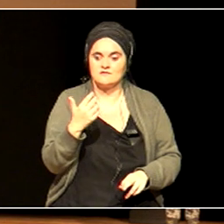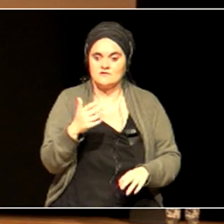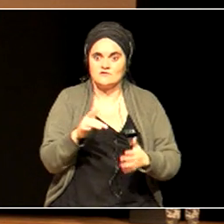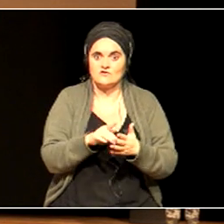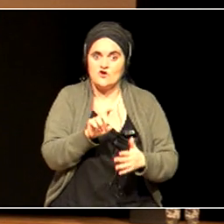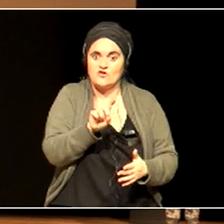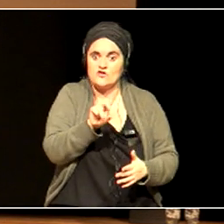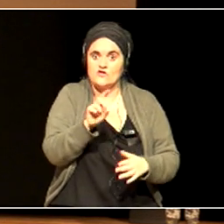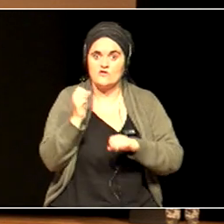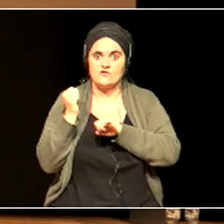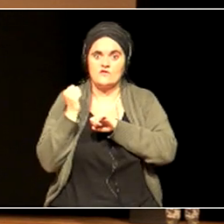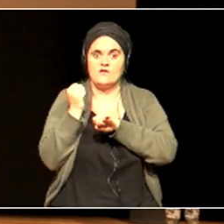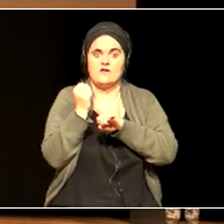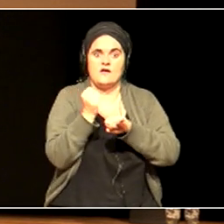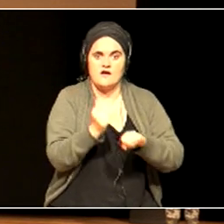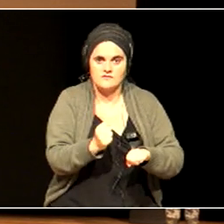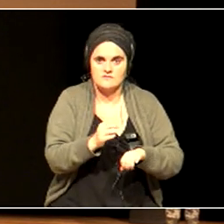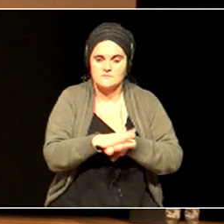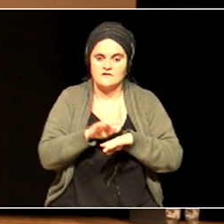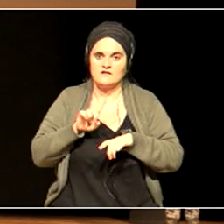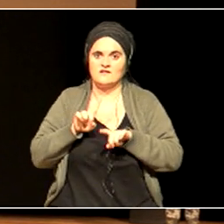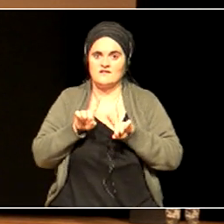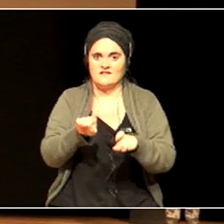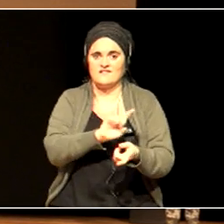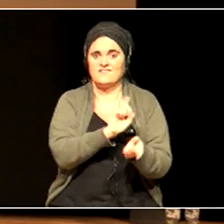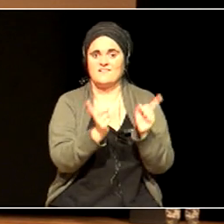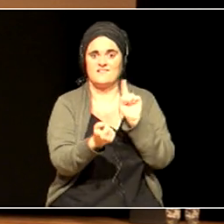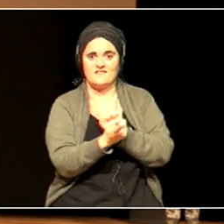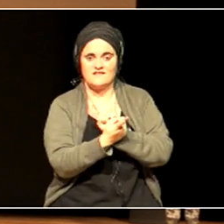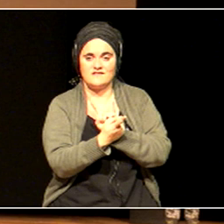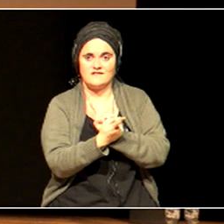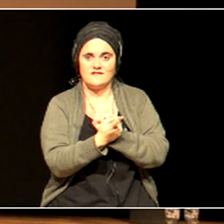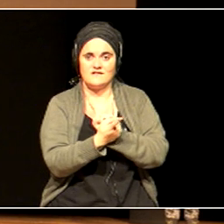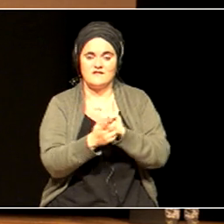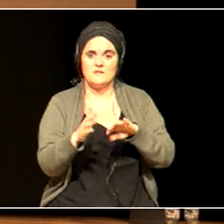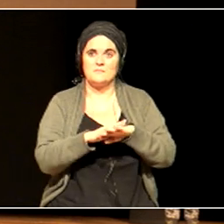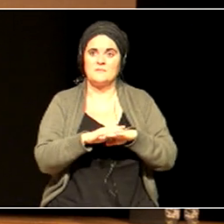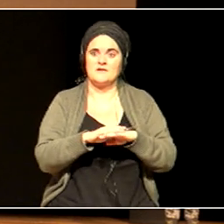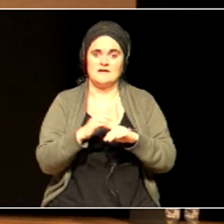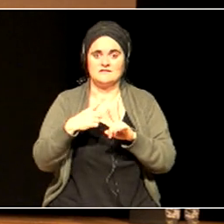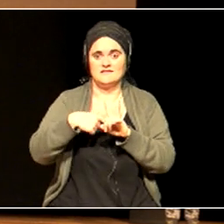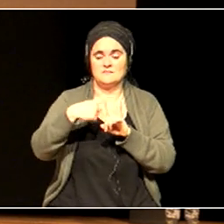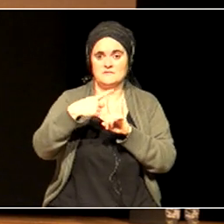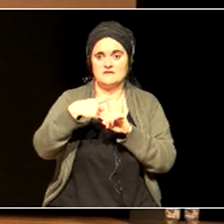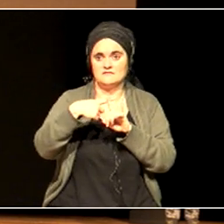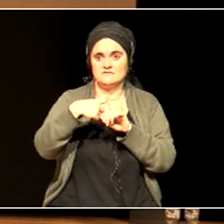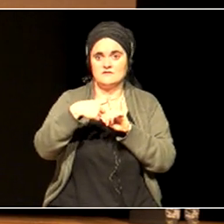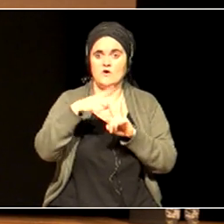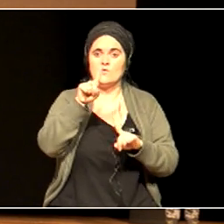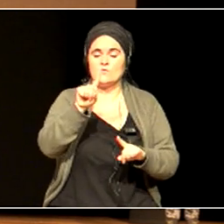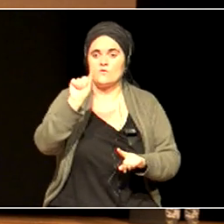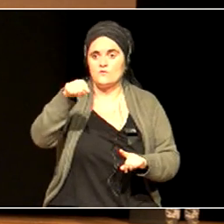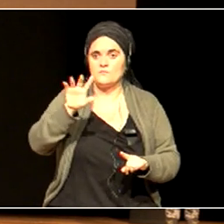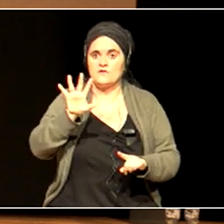temperature rises to less than 1.5 degrees. Above which, the chances